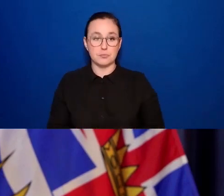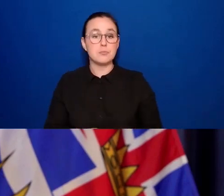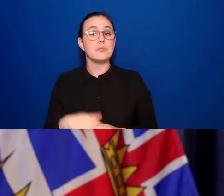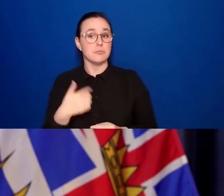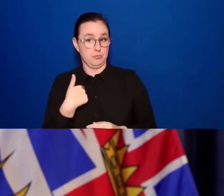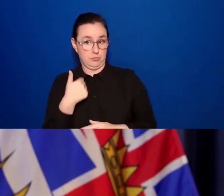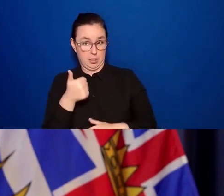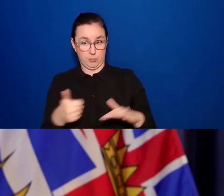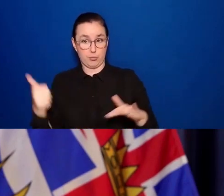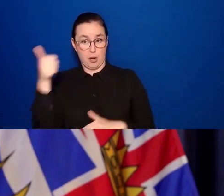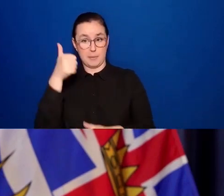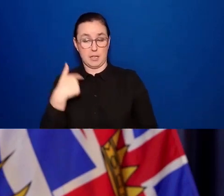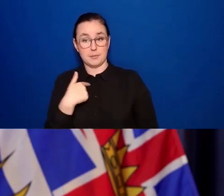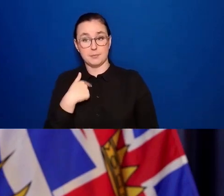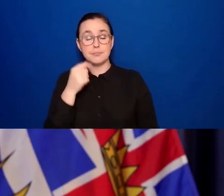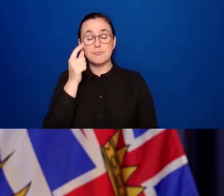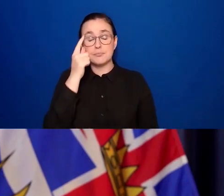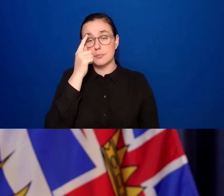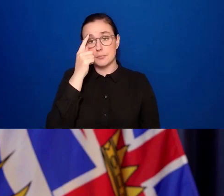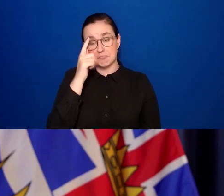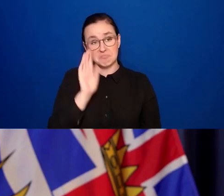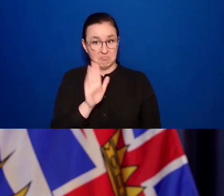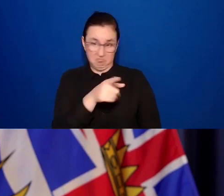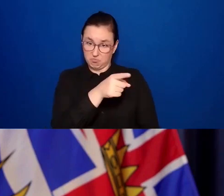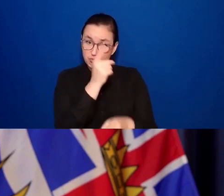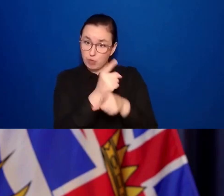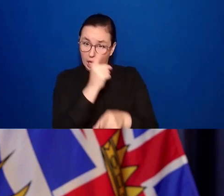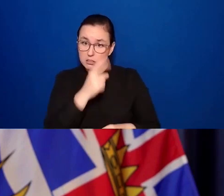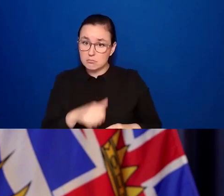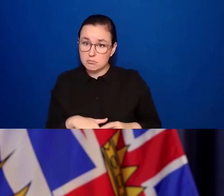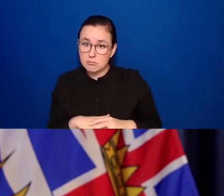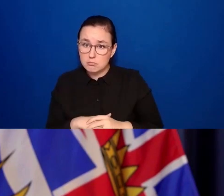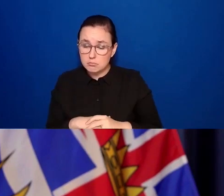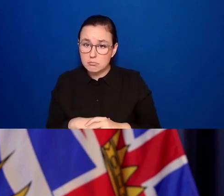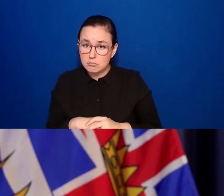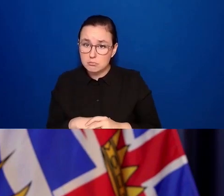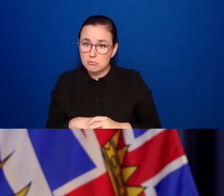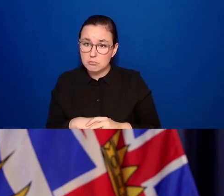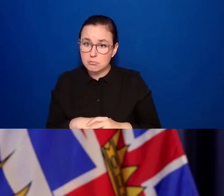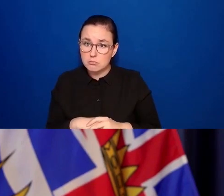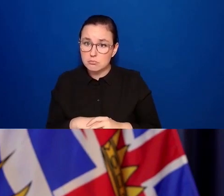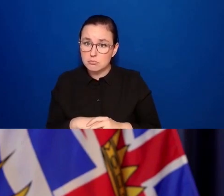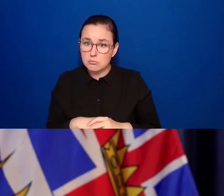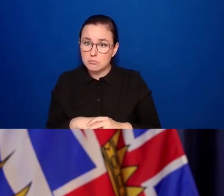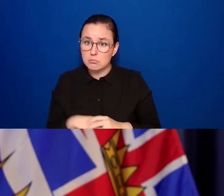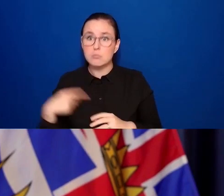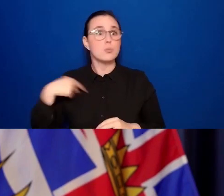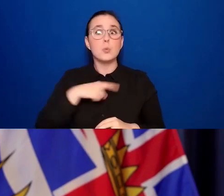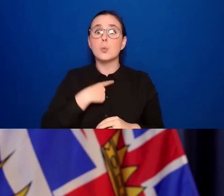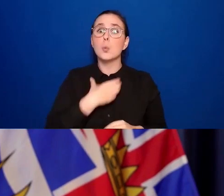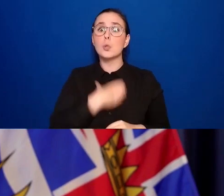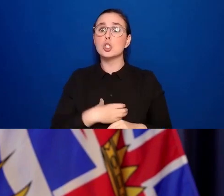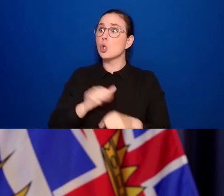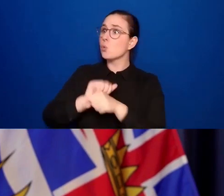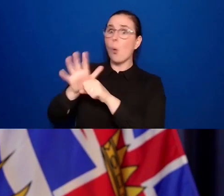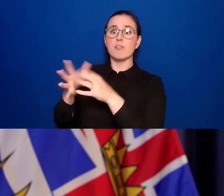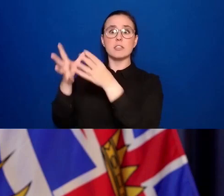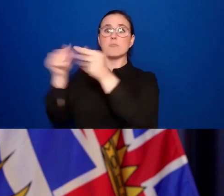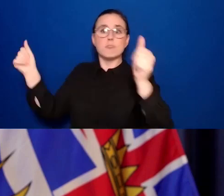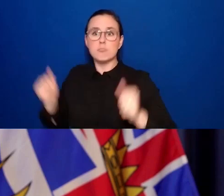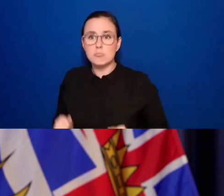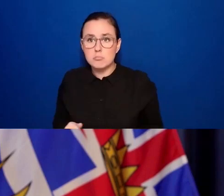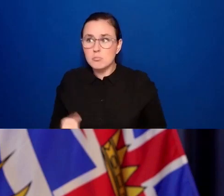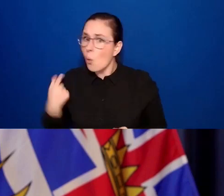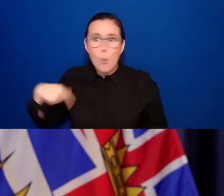a sense in the broader community that we would prefer to have COVID behind us. We're tired, we're exasperated, we're